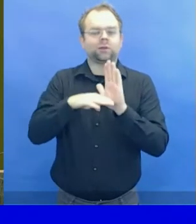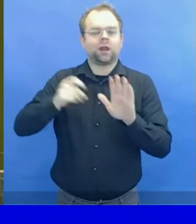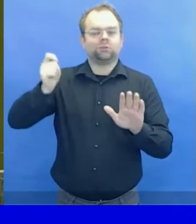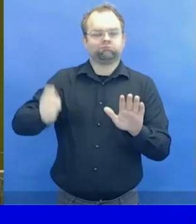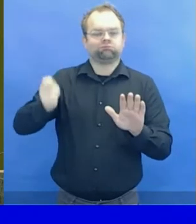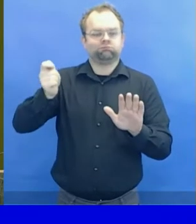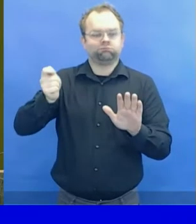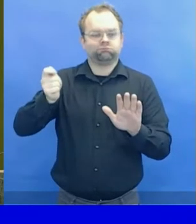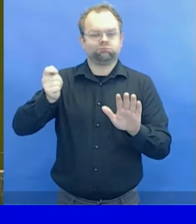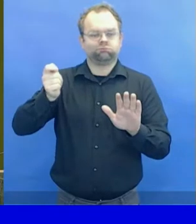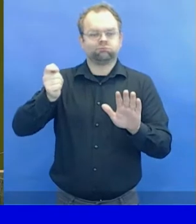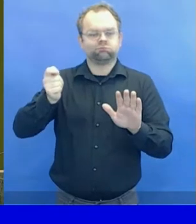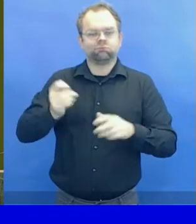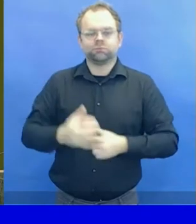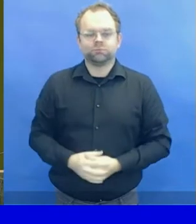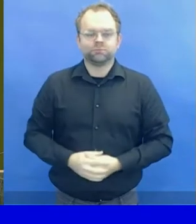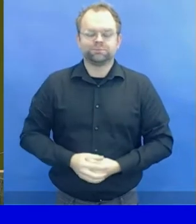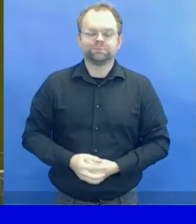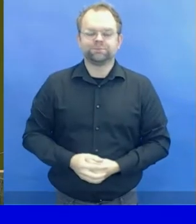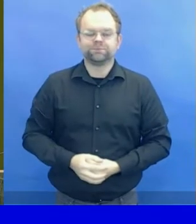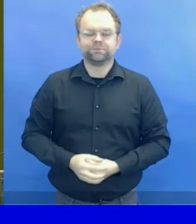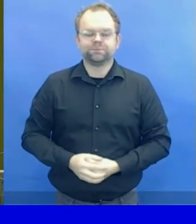Agenda item three.